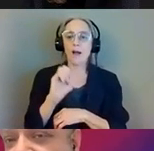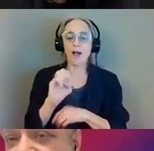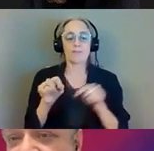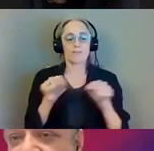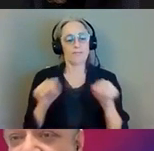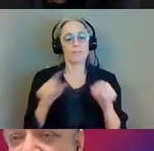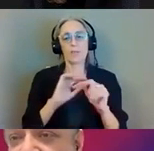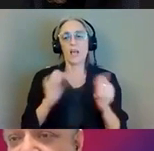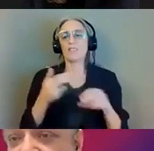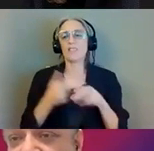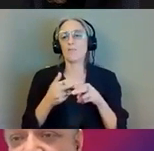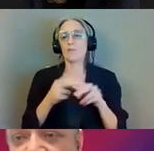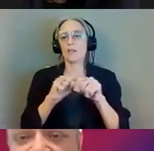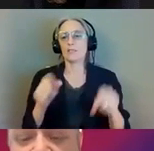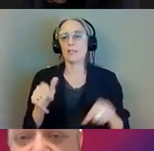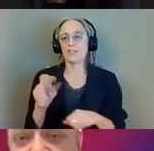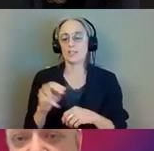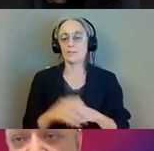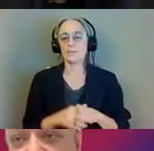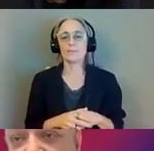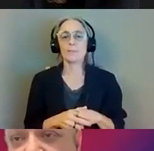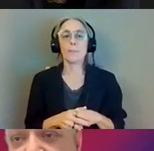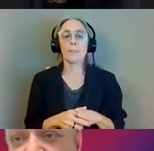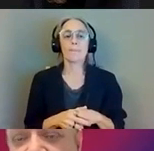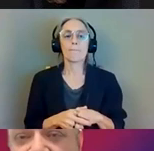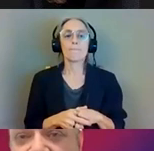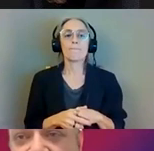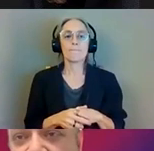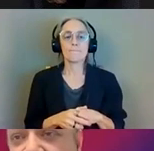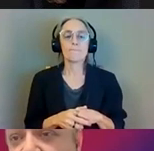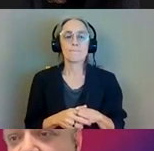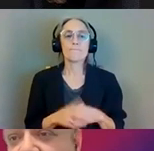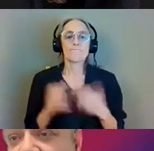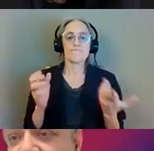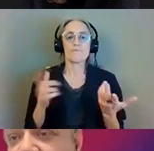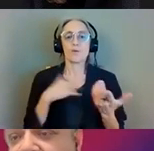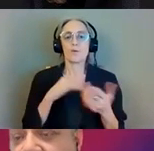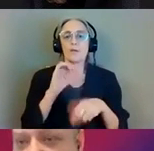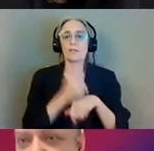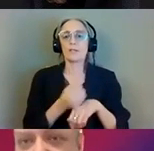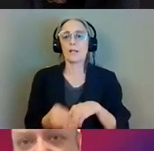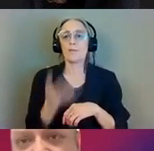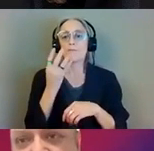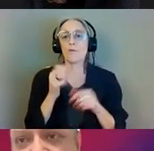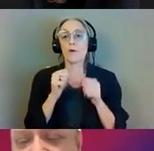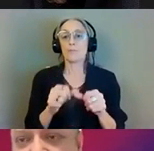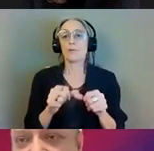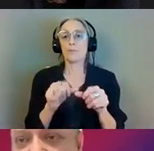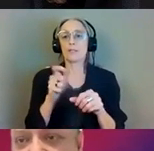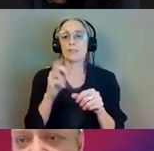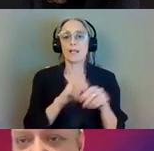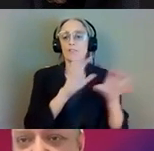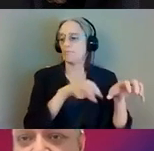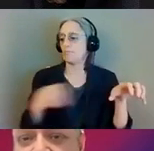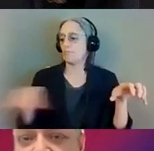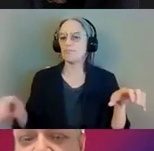During this stage, we also, as I mentioned before, construct the permanent stations at all four locations. Next slide,